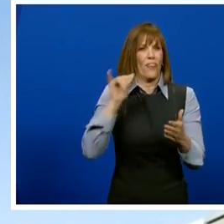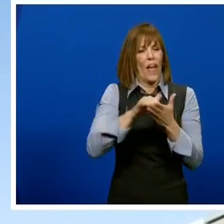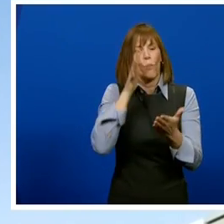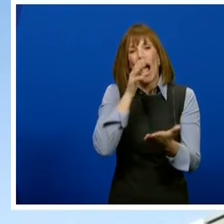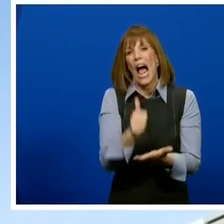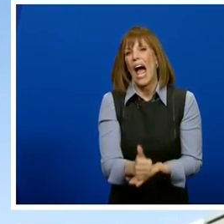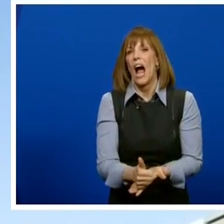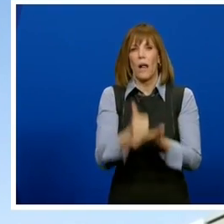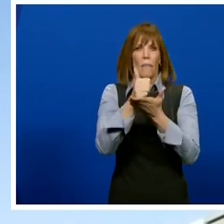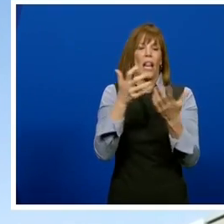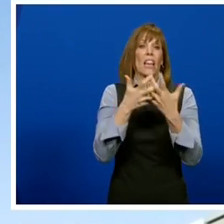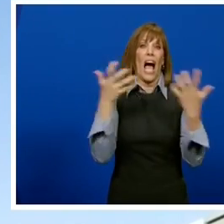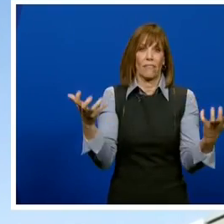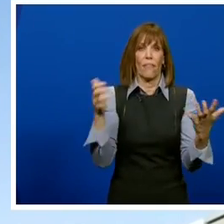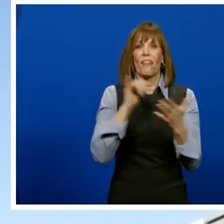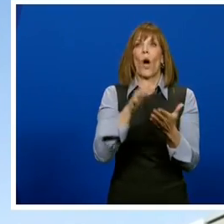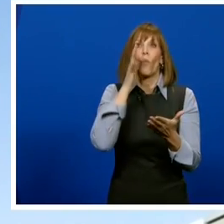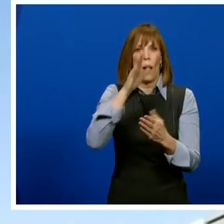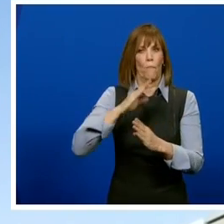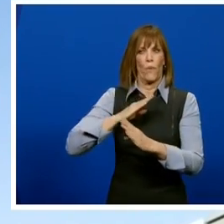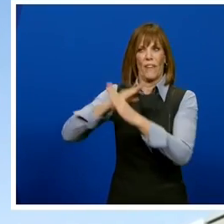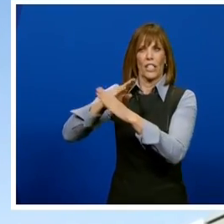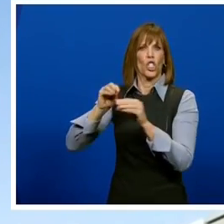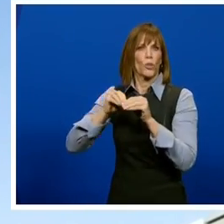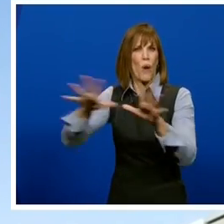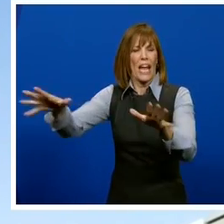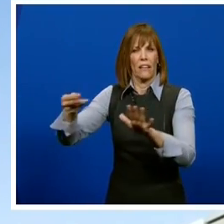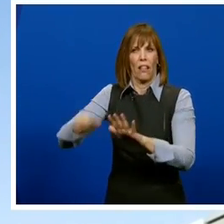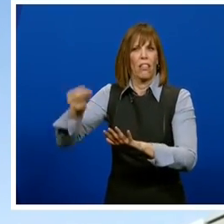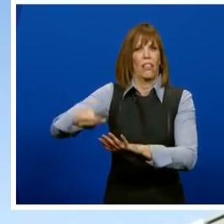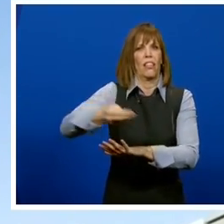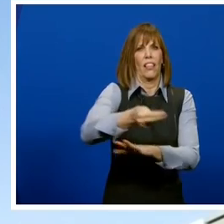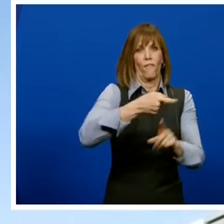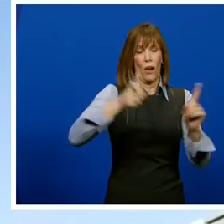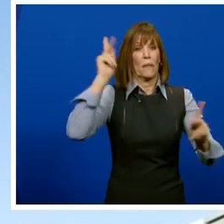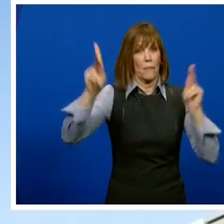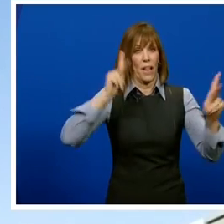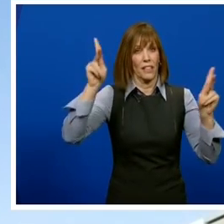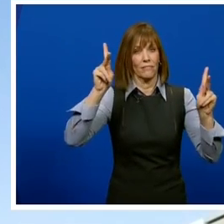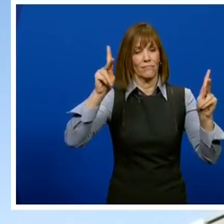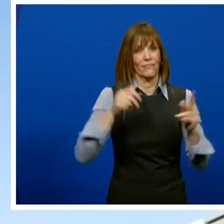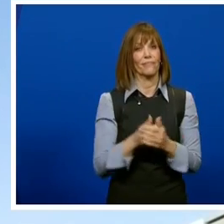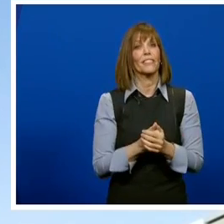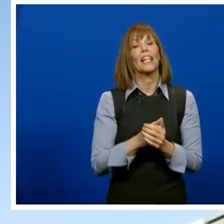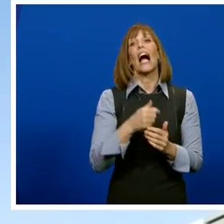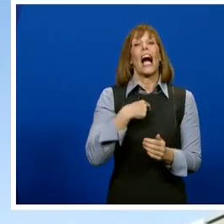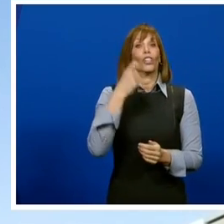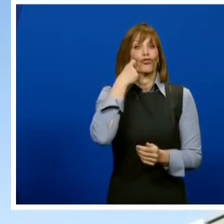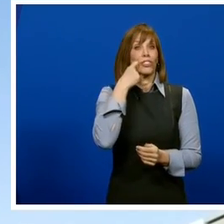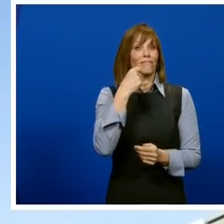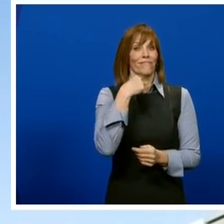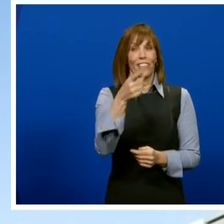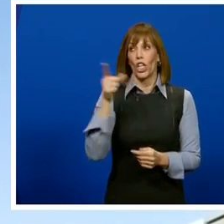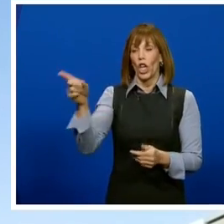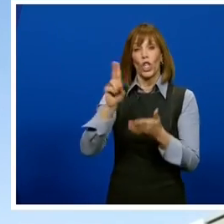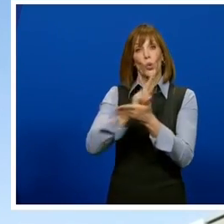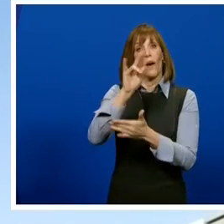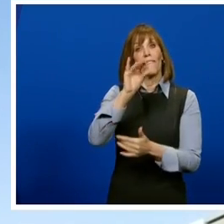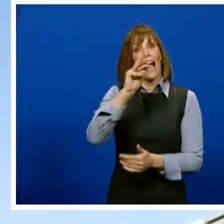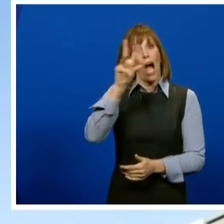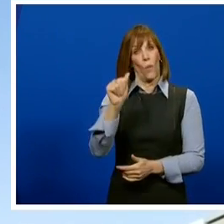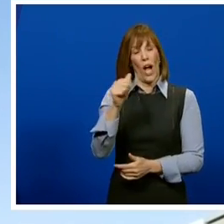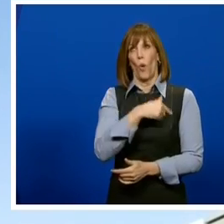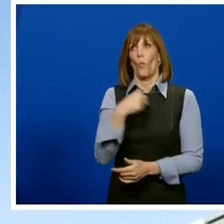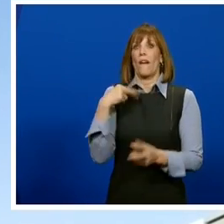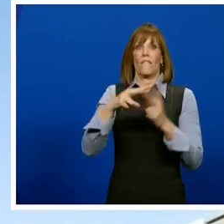That's going to prevent spread from person to person. As you said, at the University of Iowa, we are very proud of the